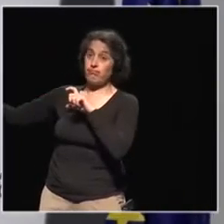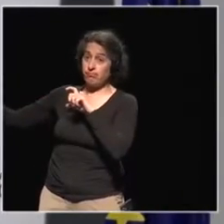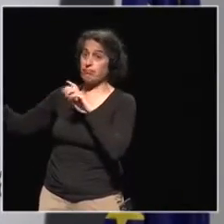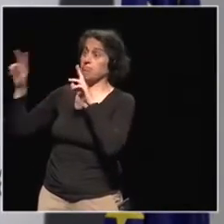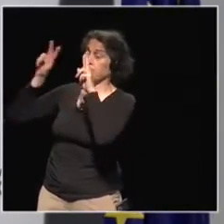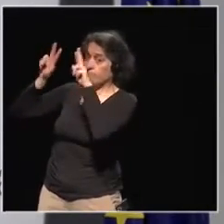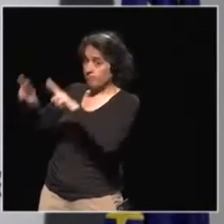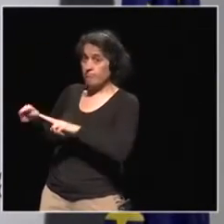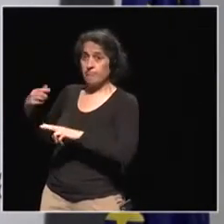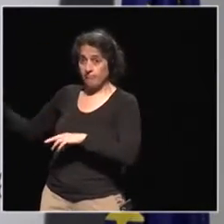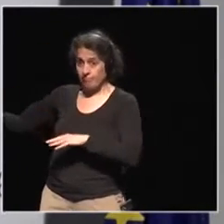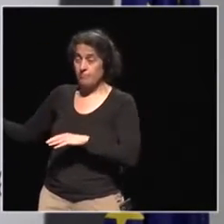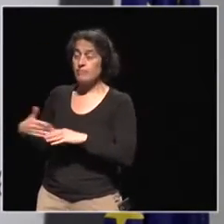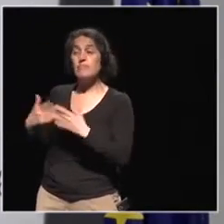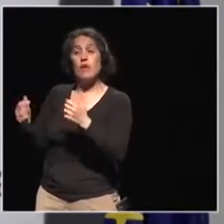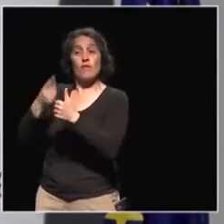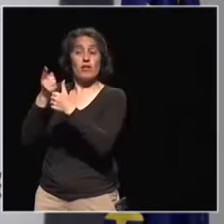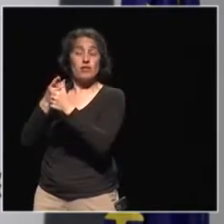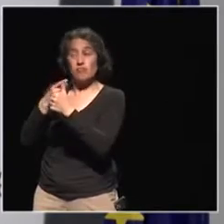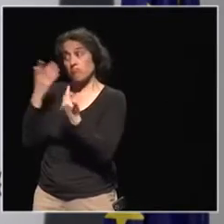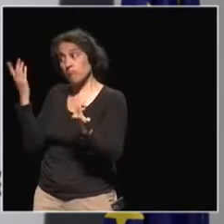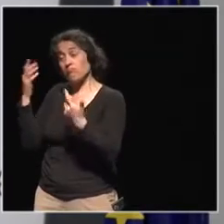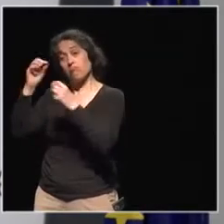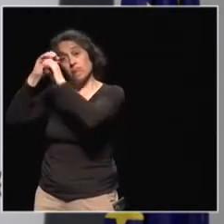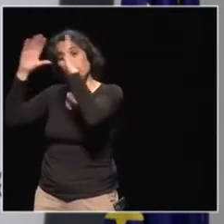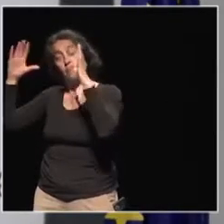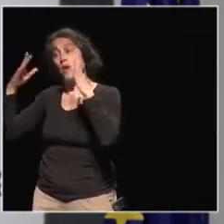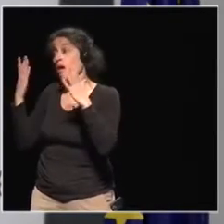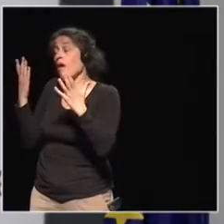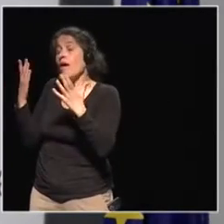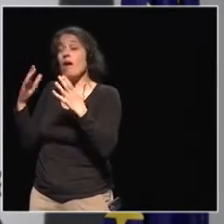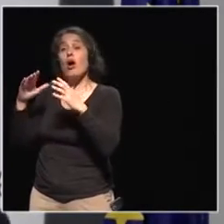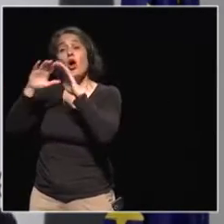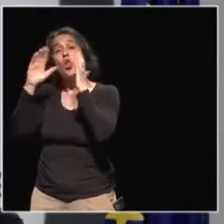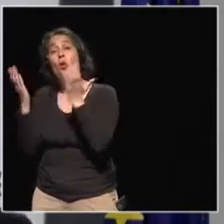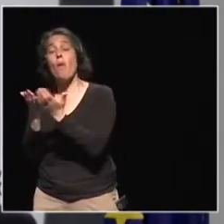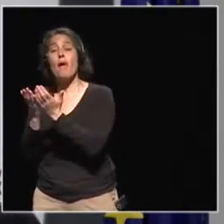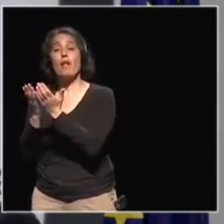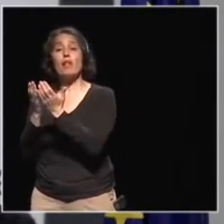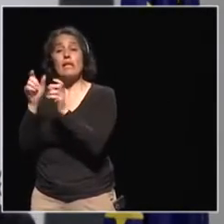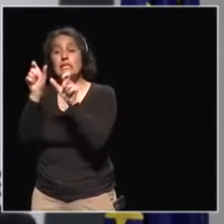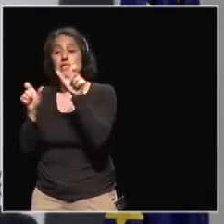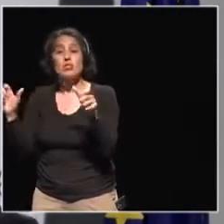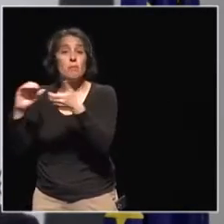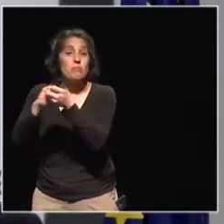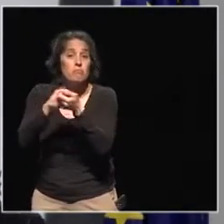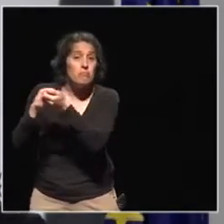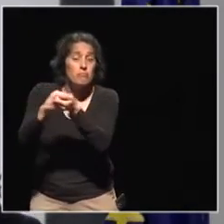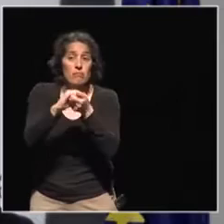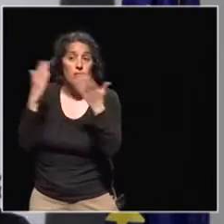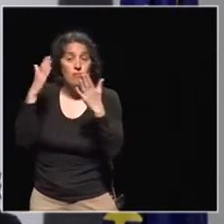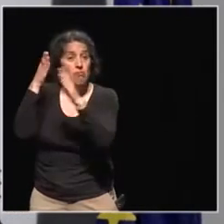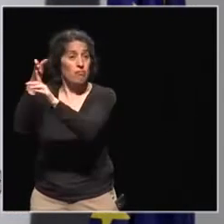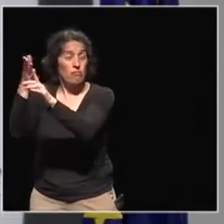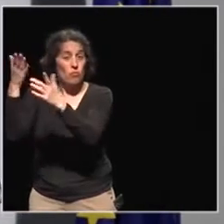two questions like what is global citizenship? heard Annick speak about values, about making connections between youth in different